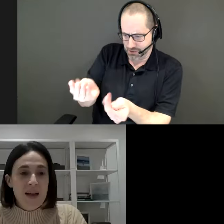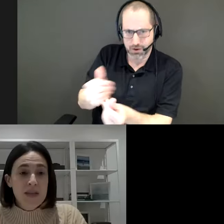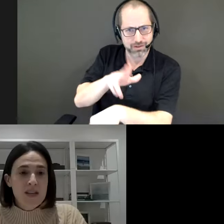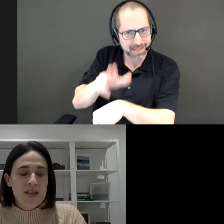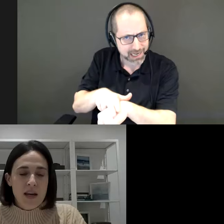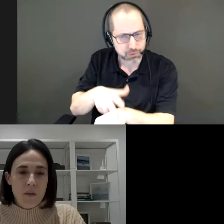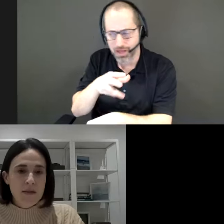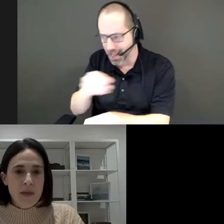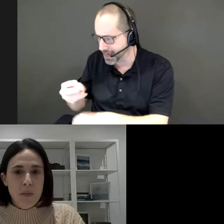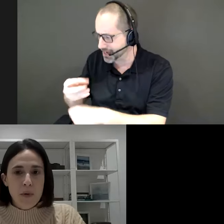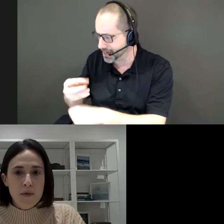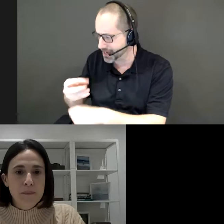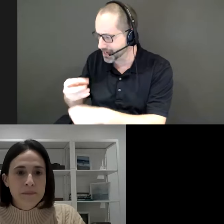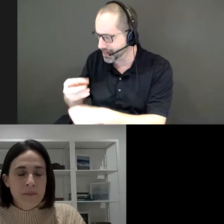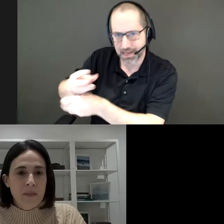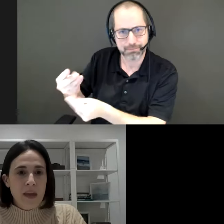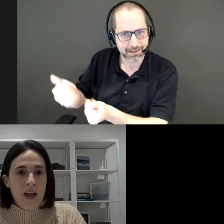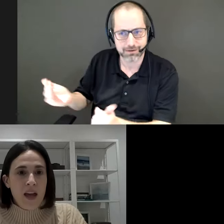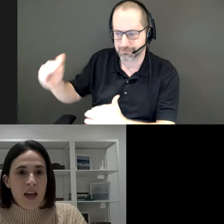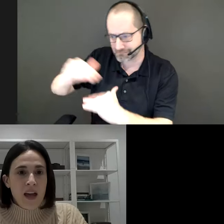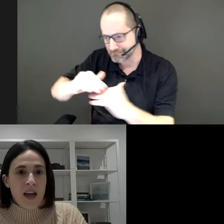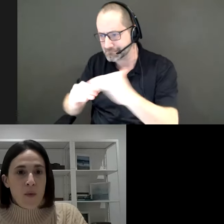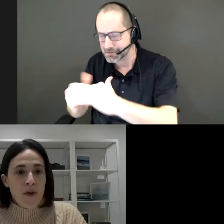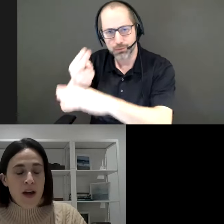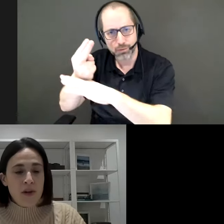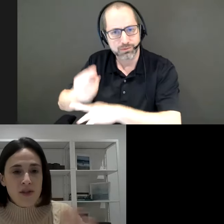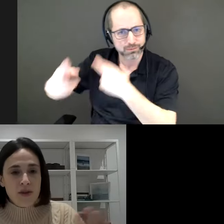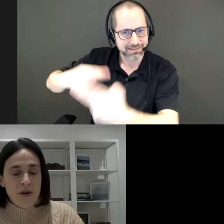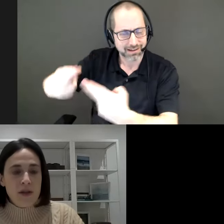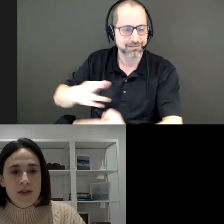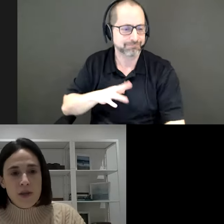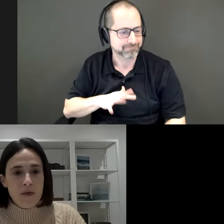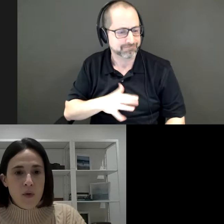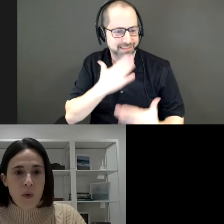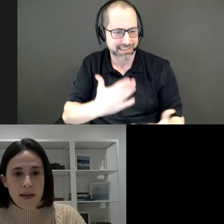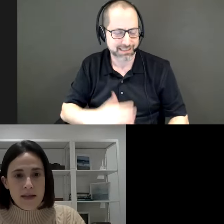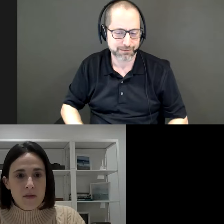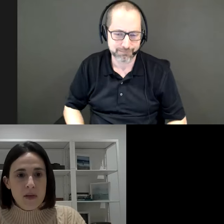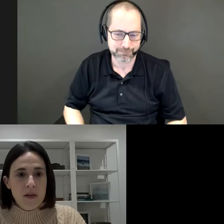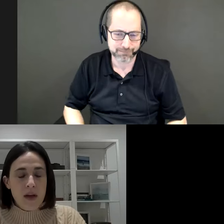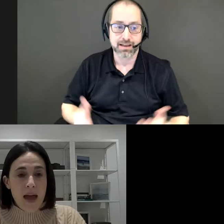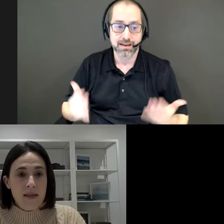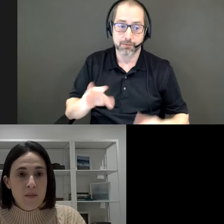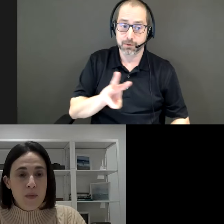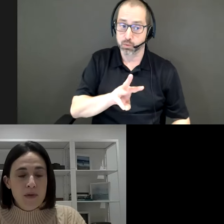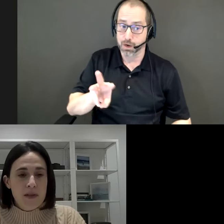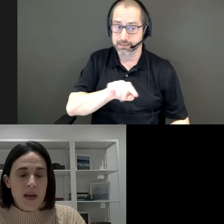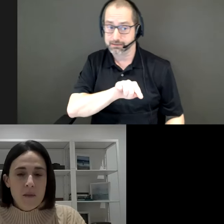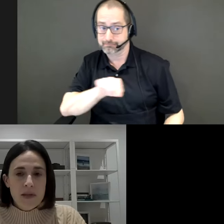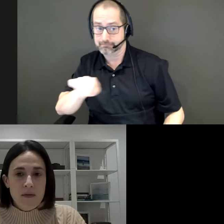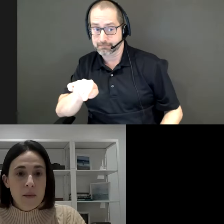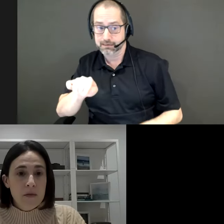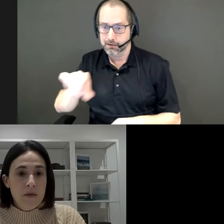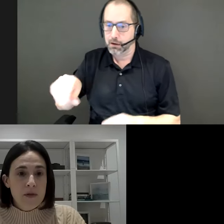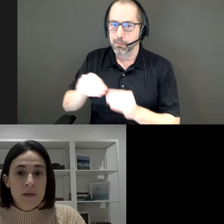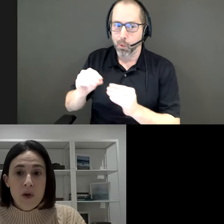in such exciting ways for that proposal. We're now going to turn our attention further west as we look at the proposals that